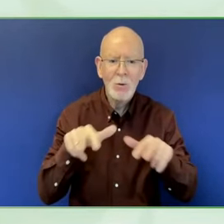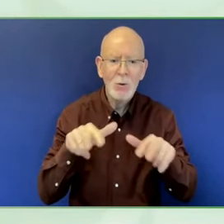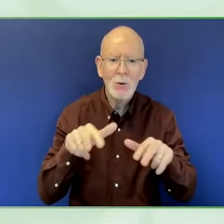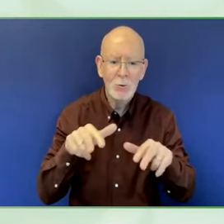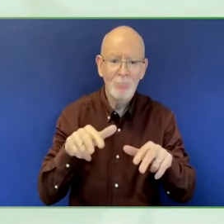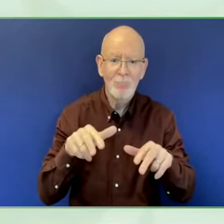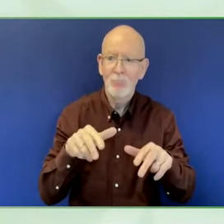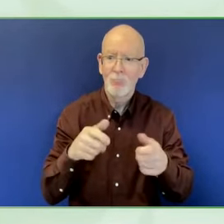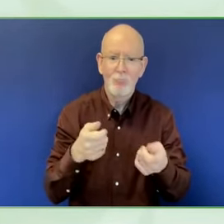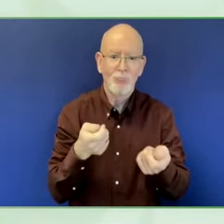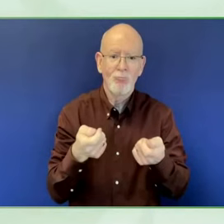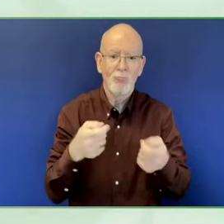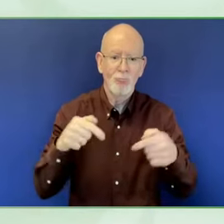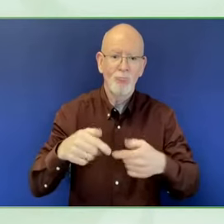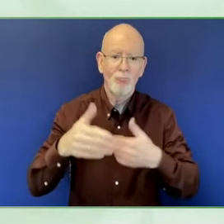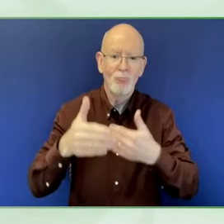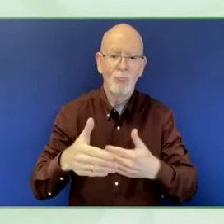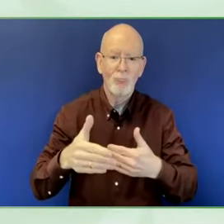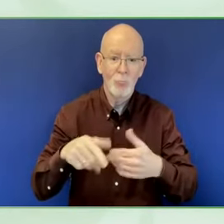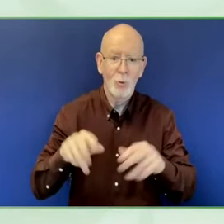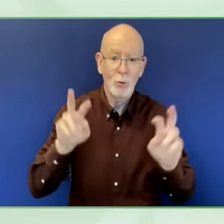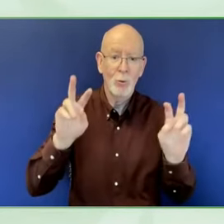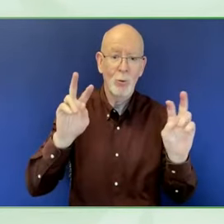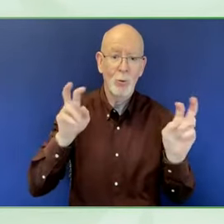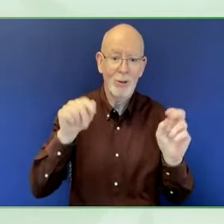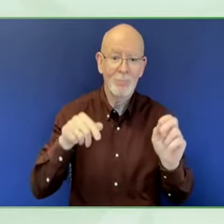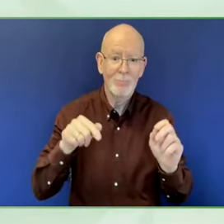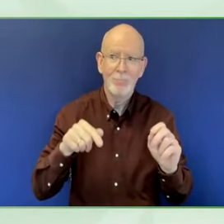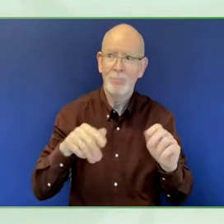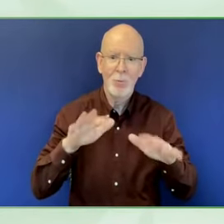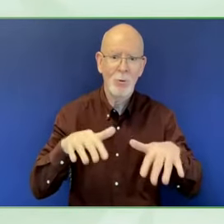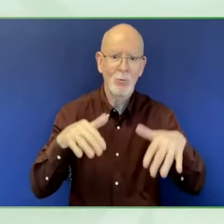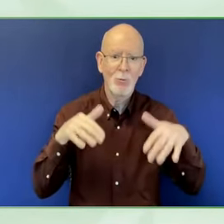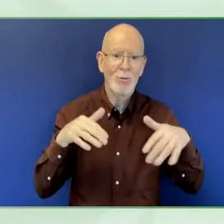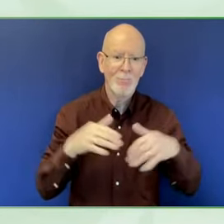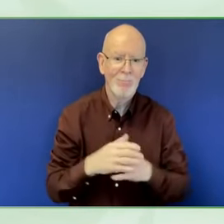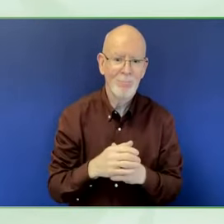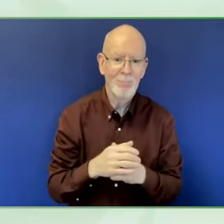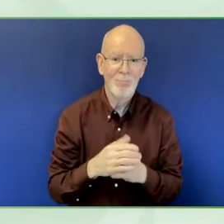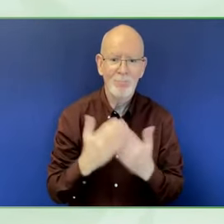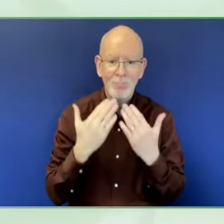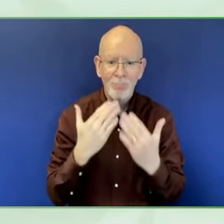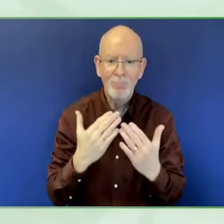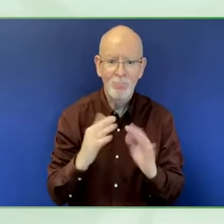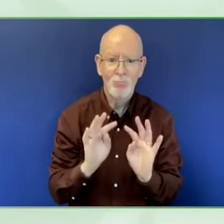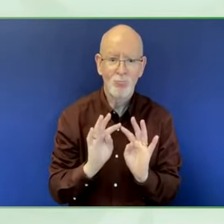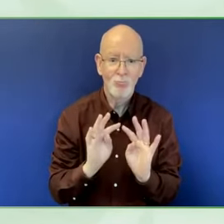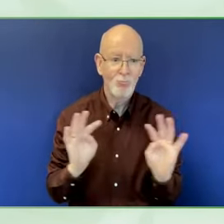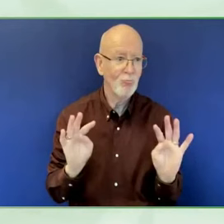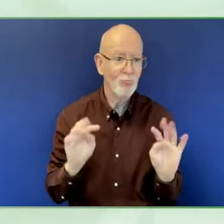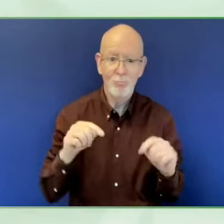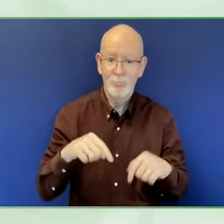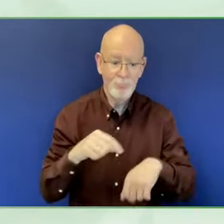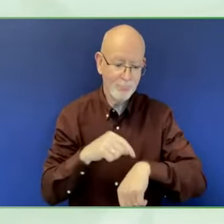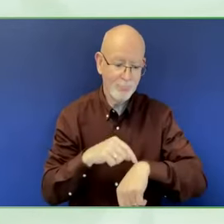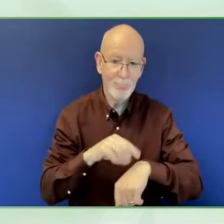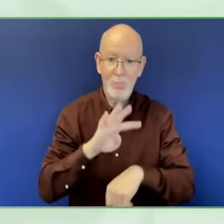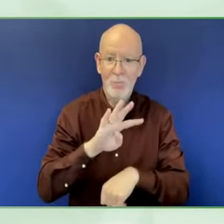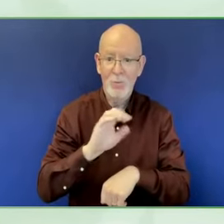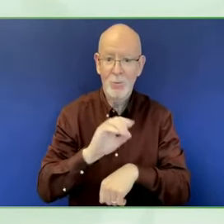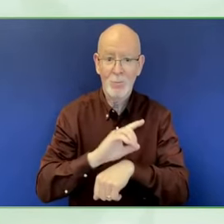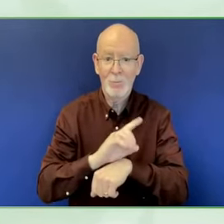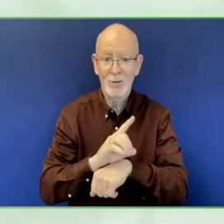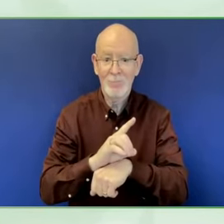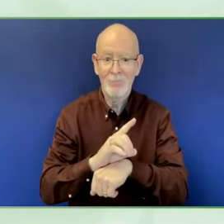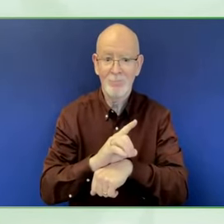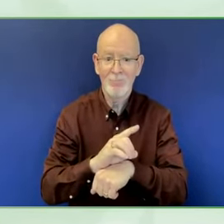Jessica Rivero she comes from Fundacion 11 she's an accessibility expert with more than 12 years of